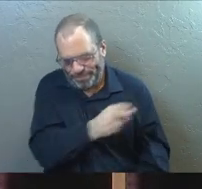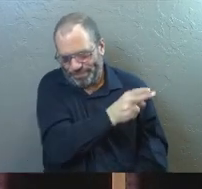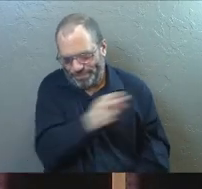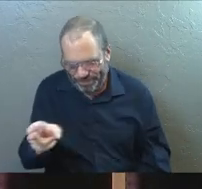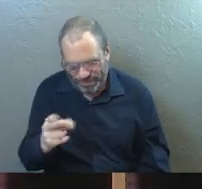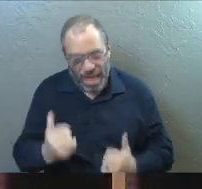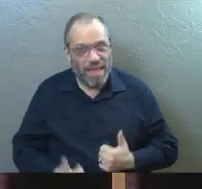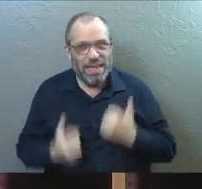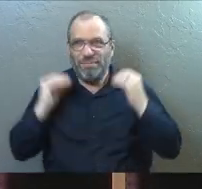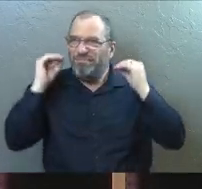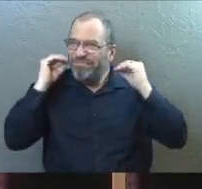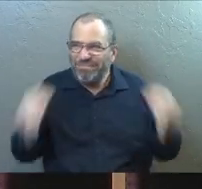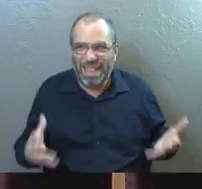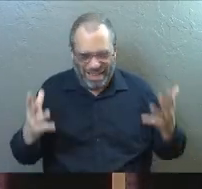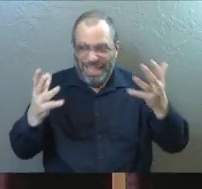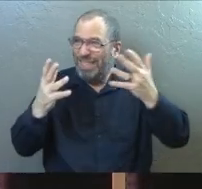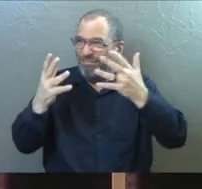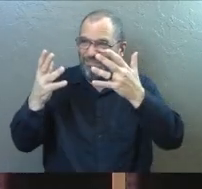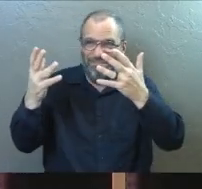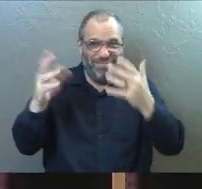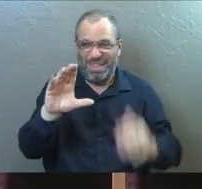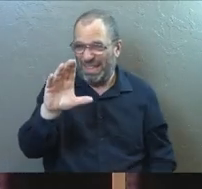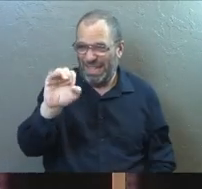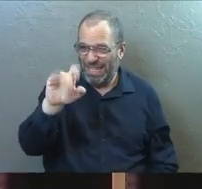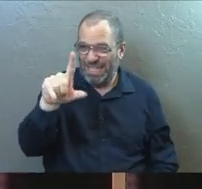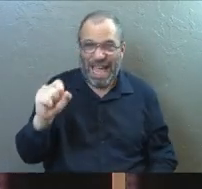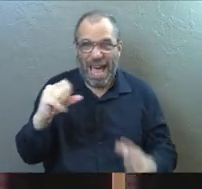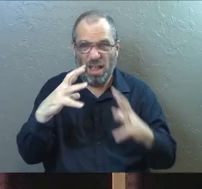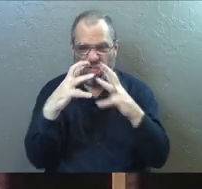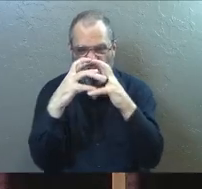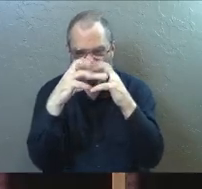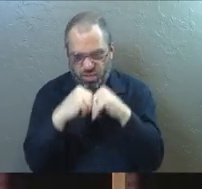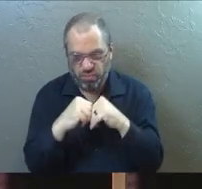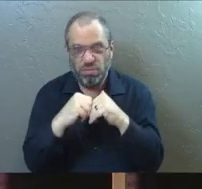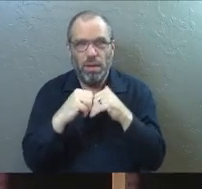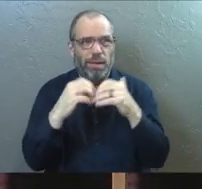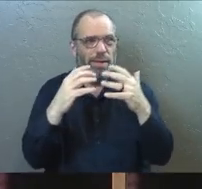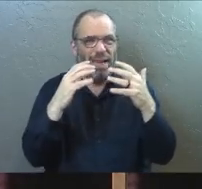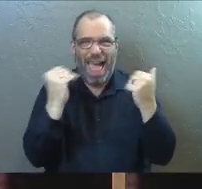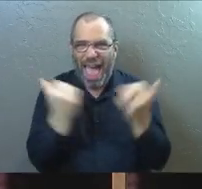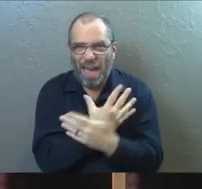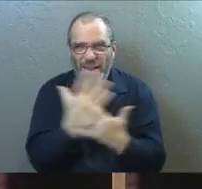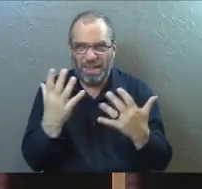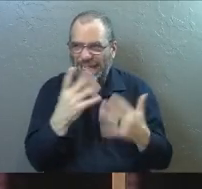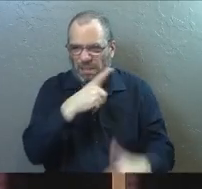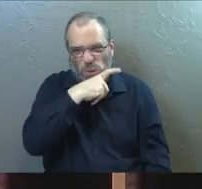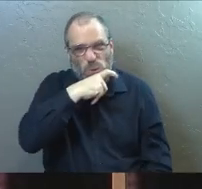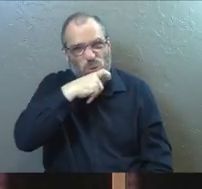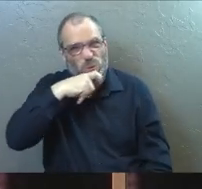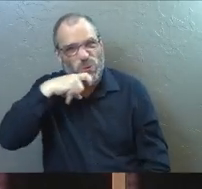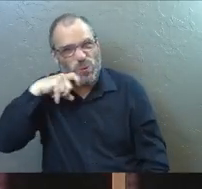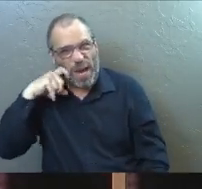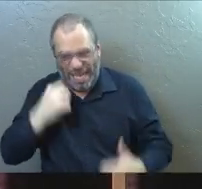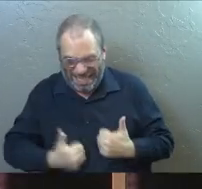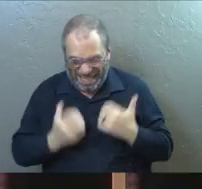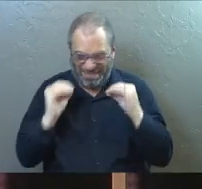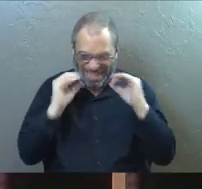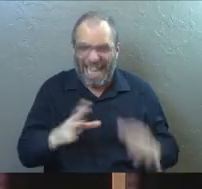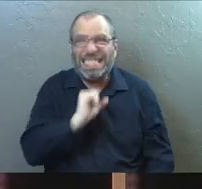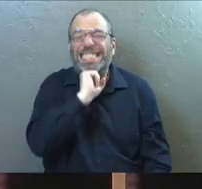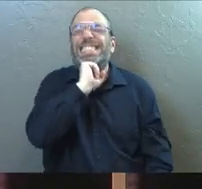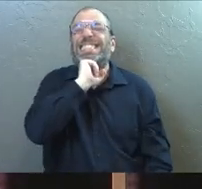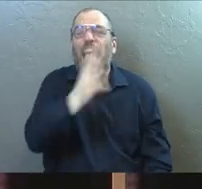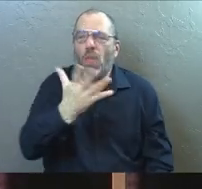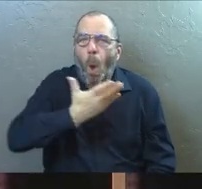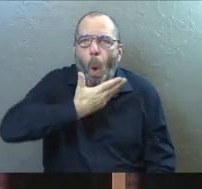revived. Right? The cells have broken down, the cell walls, and it's dried up, and there's no life in it